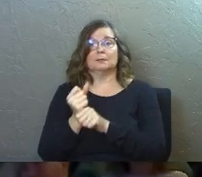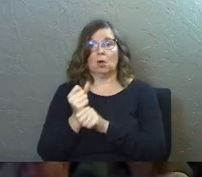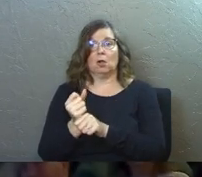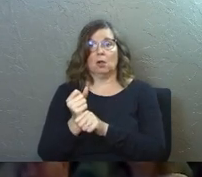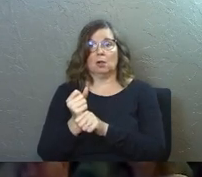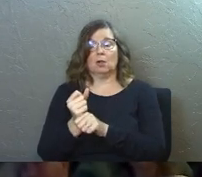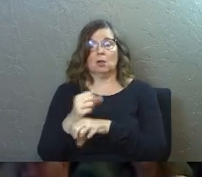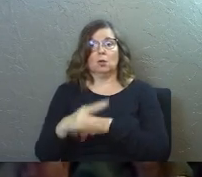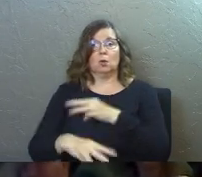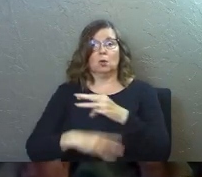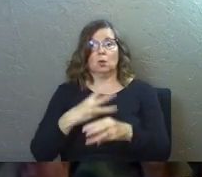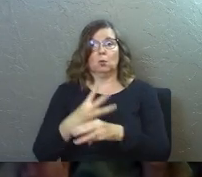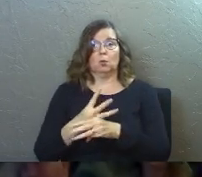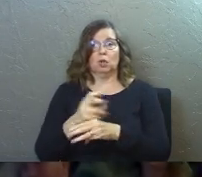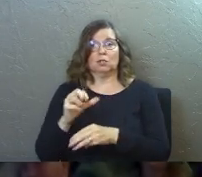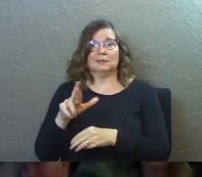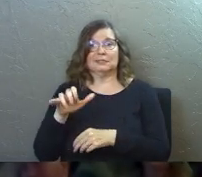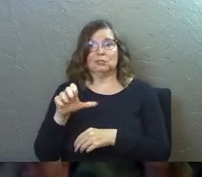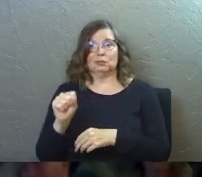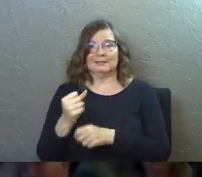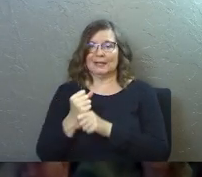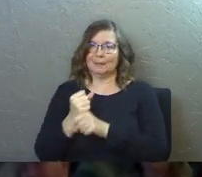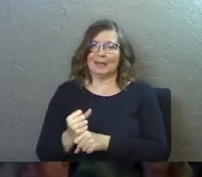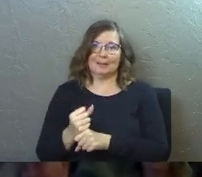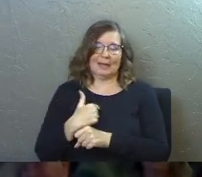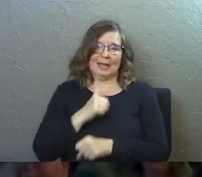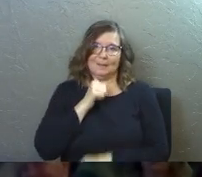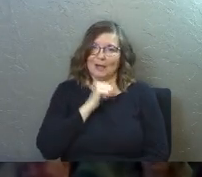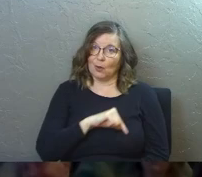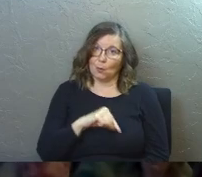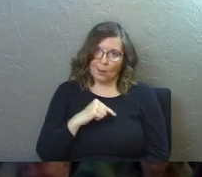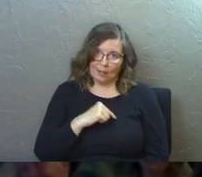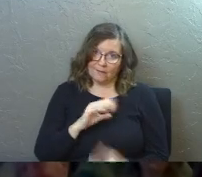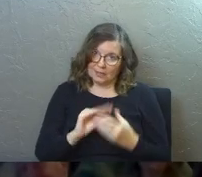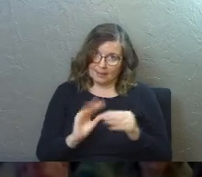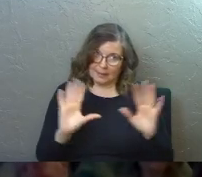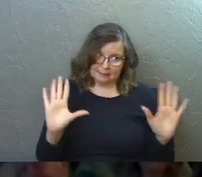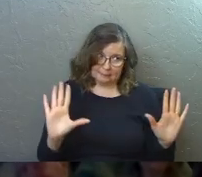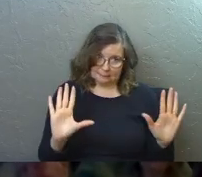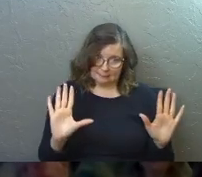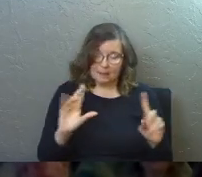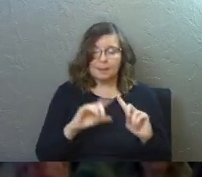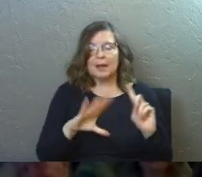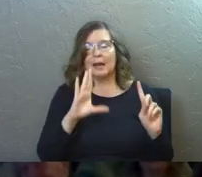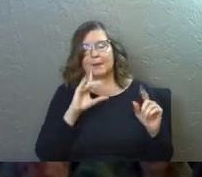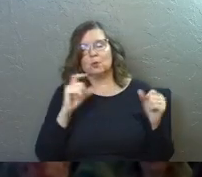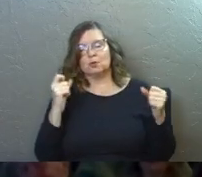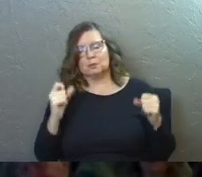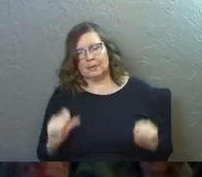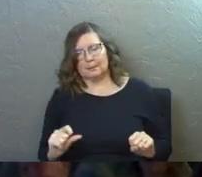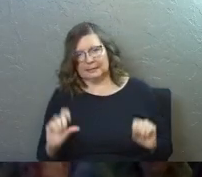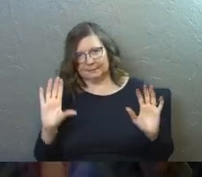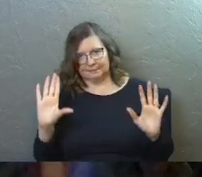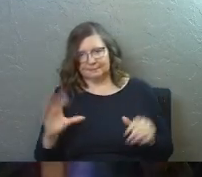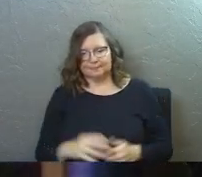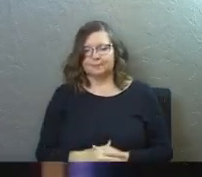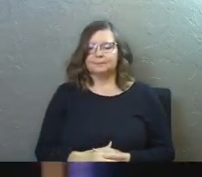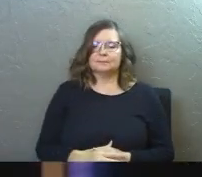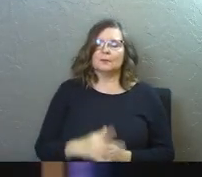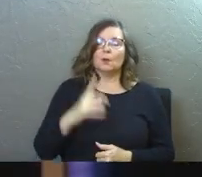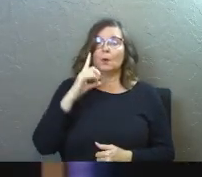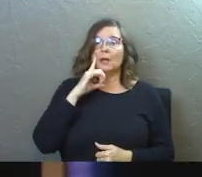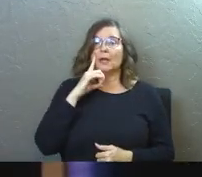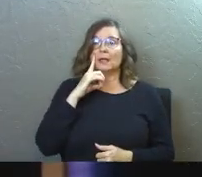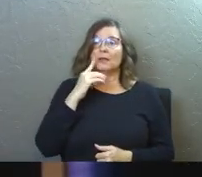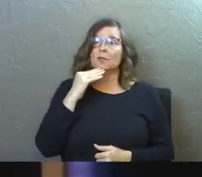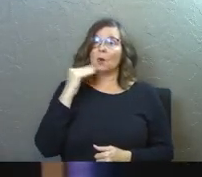is a baseball sports illustration that I'm not qualified to make. But I'm going to attempt it. So